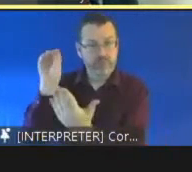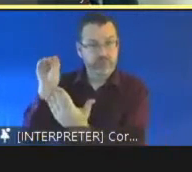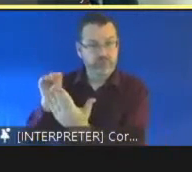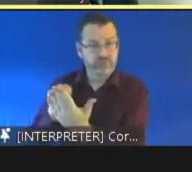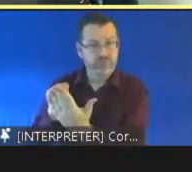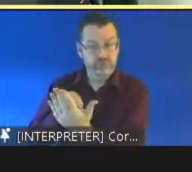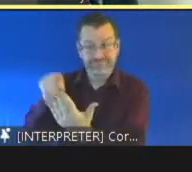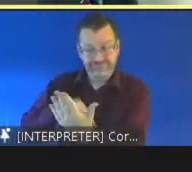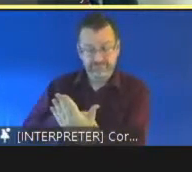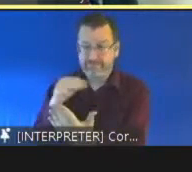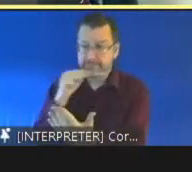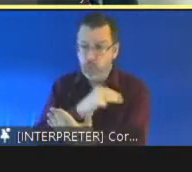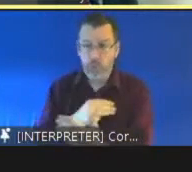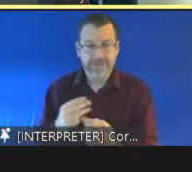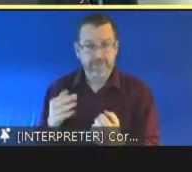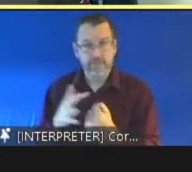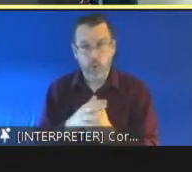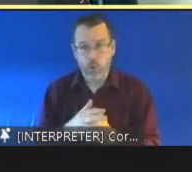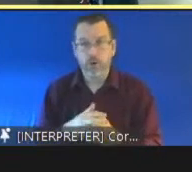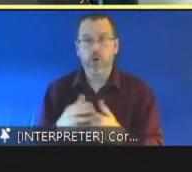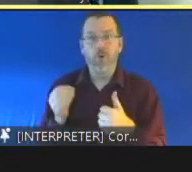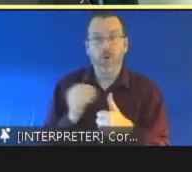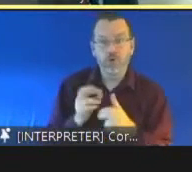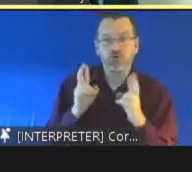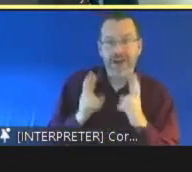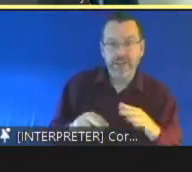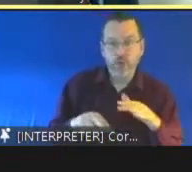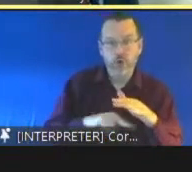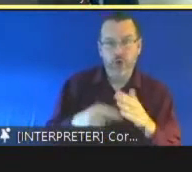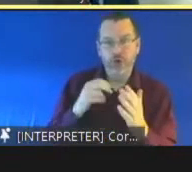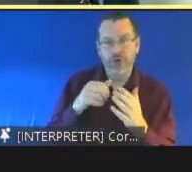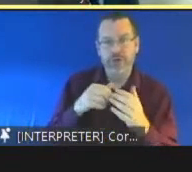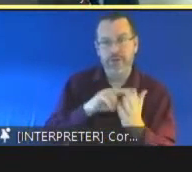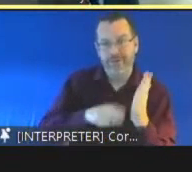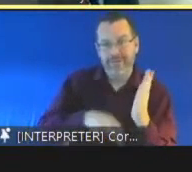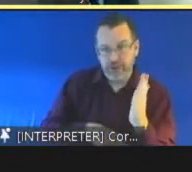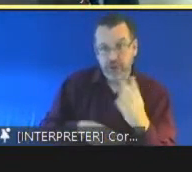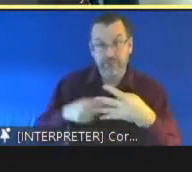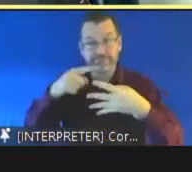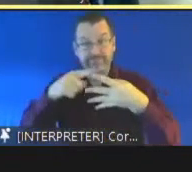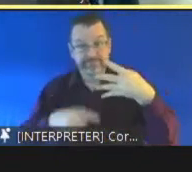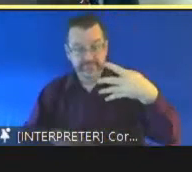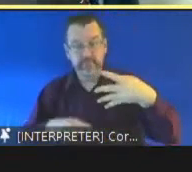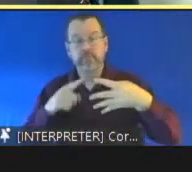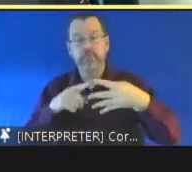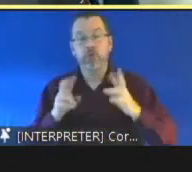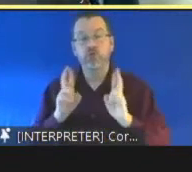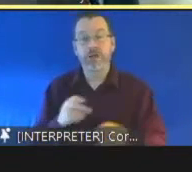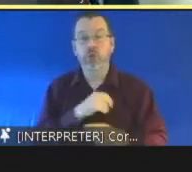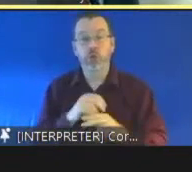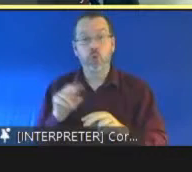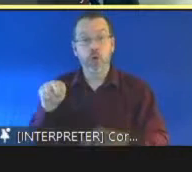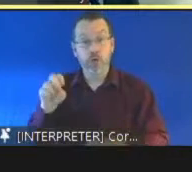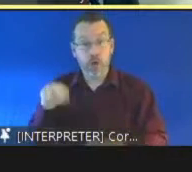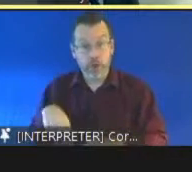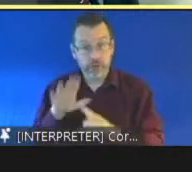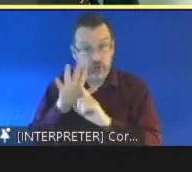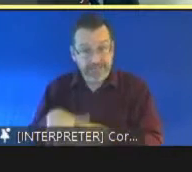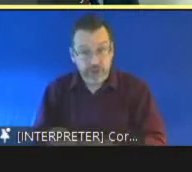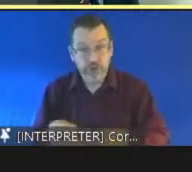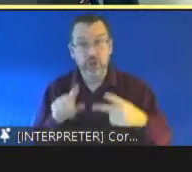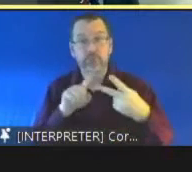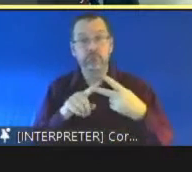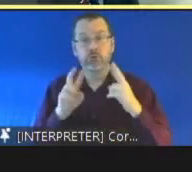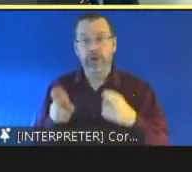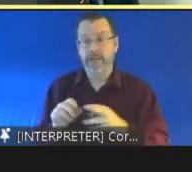realisation of children's other rights under the Convention. These principles are children's right to non-discrimination, children's right to have their